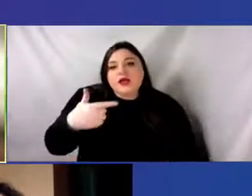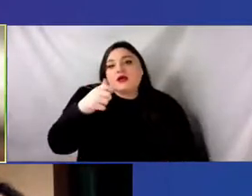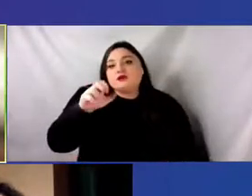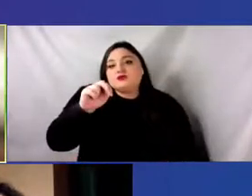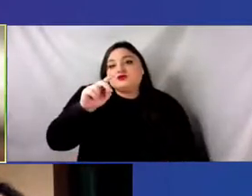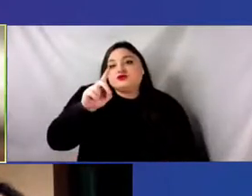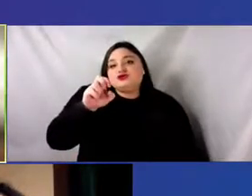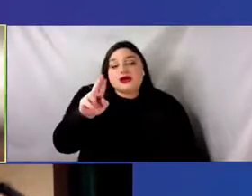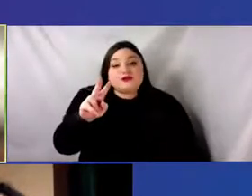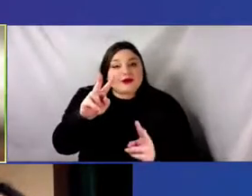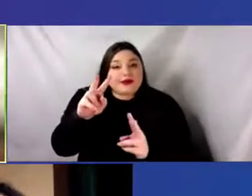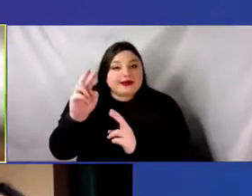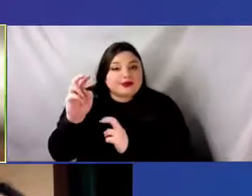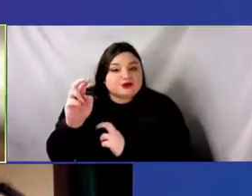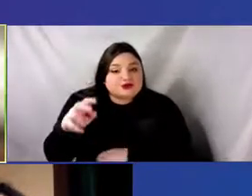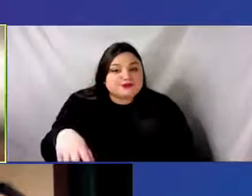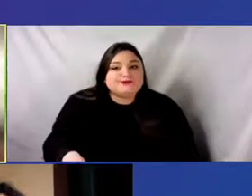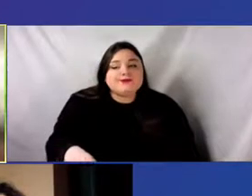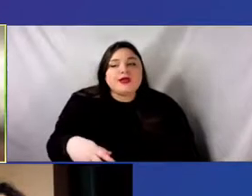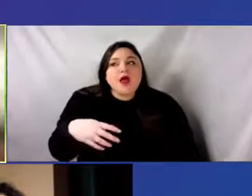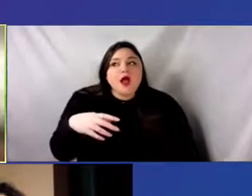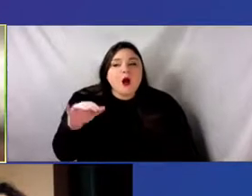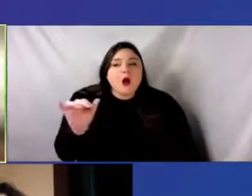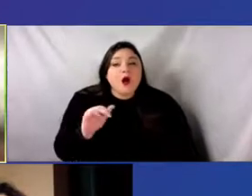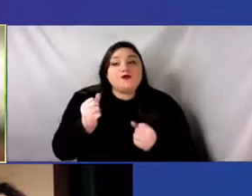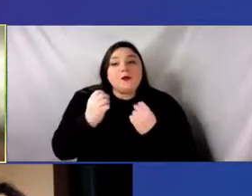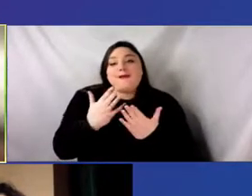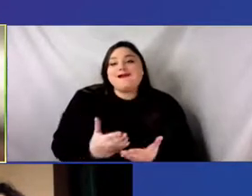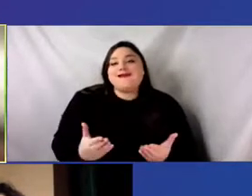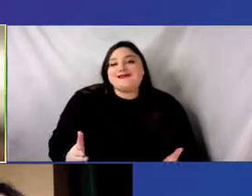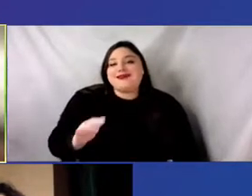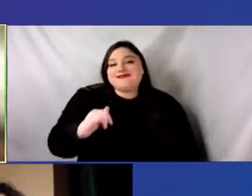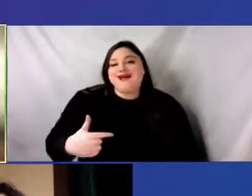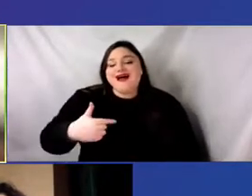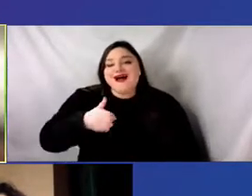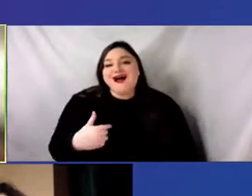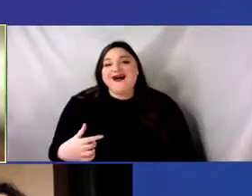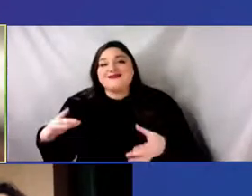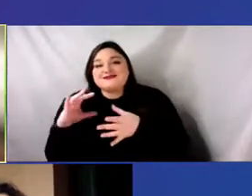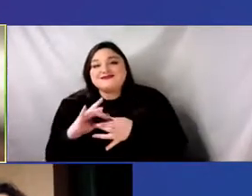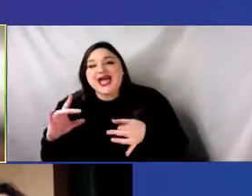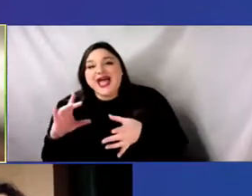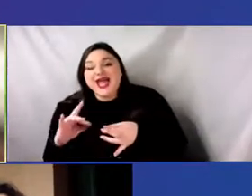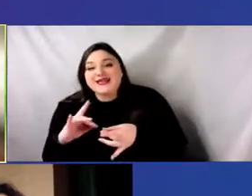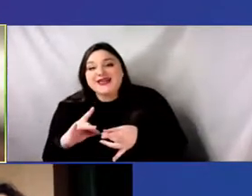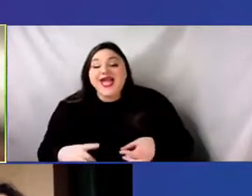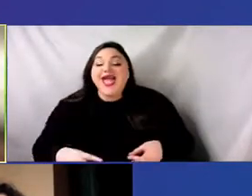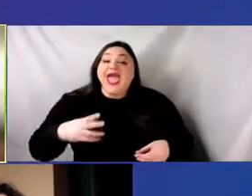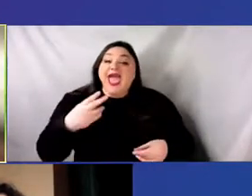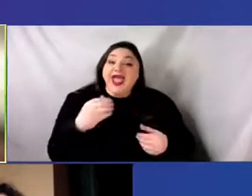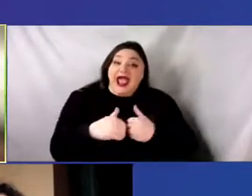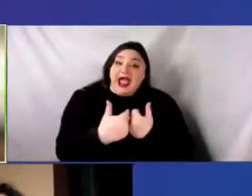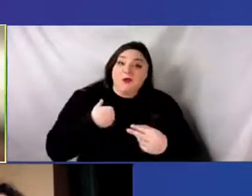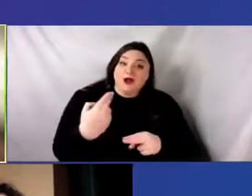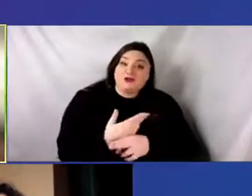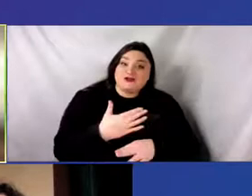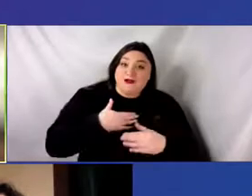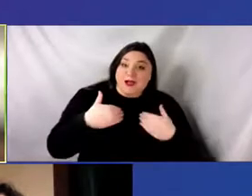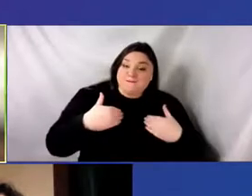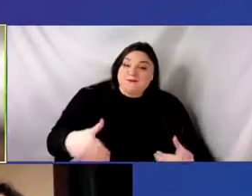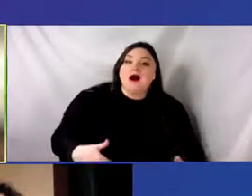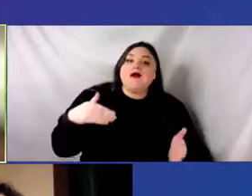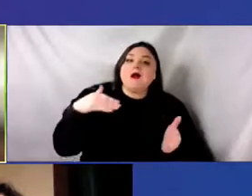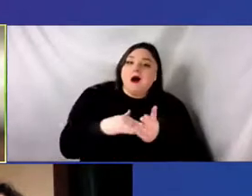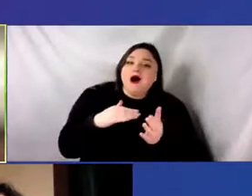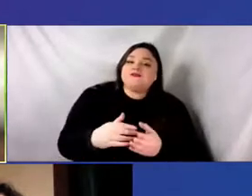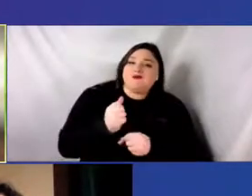many of the things that I said, or using my body caused me censorship issues, which is